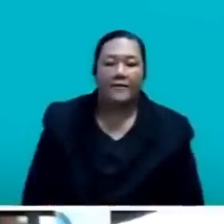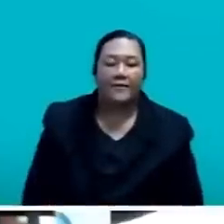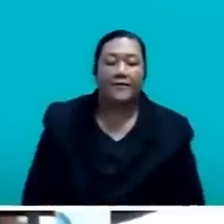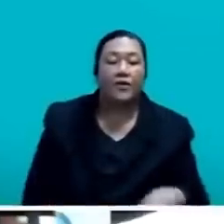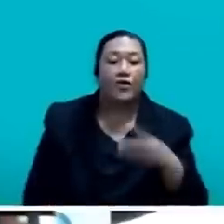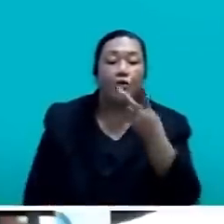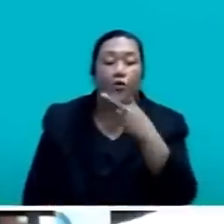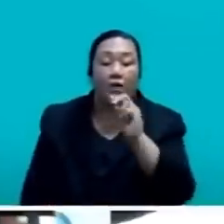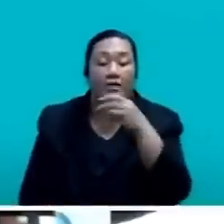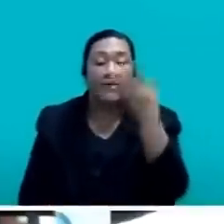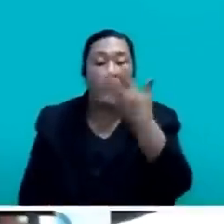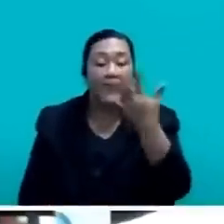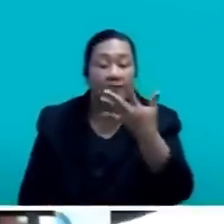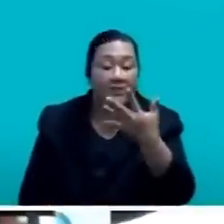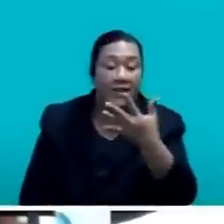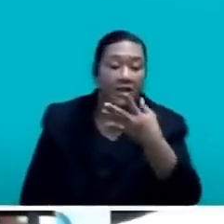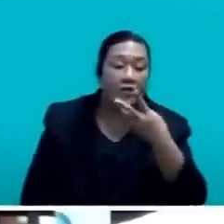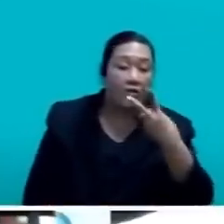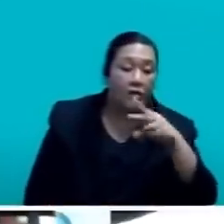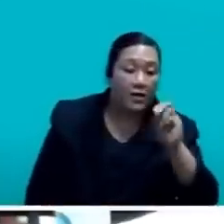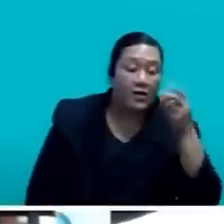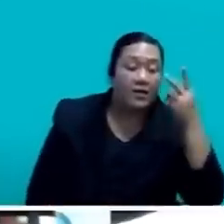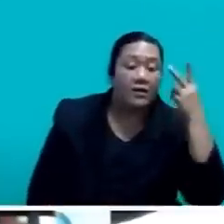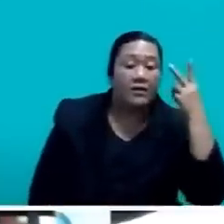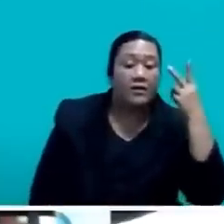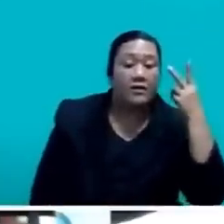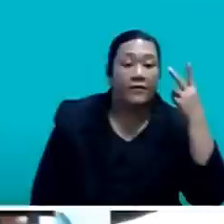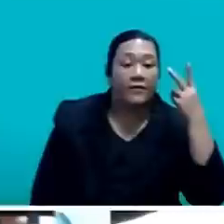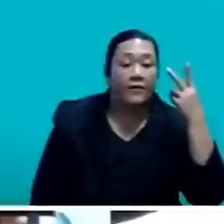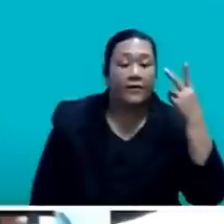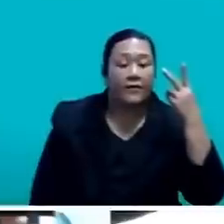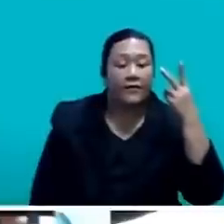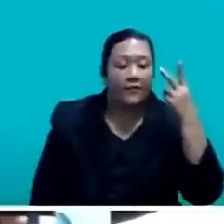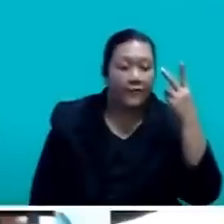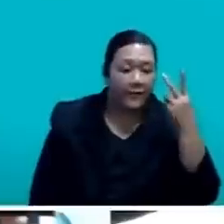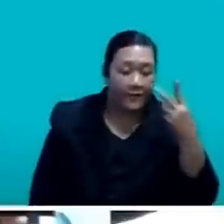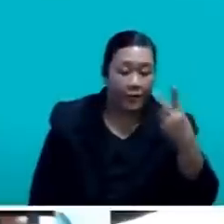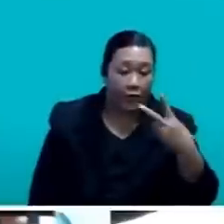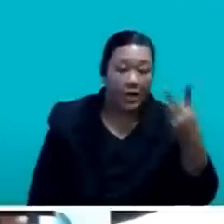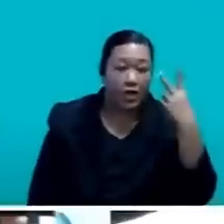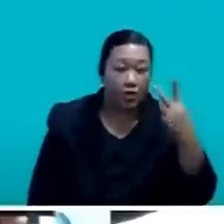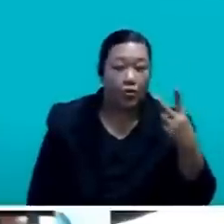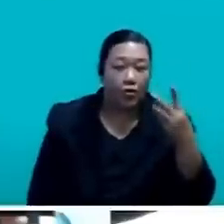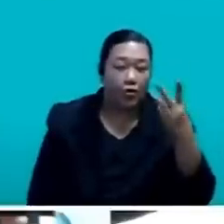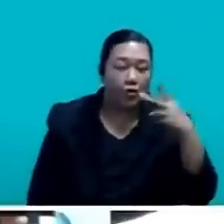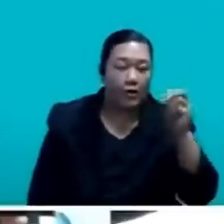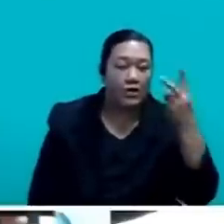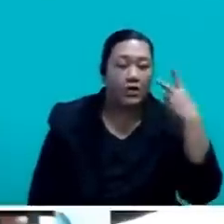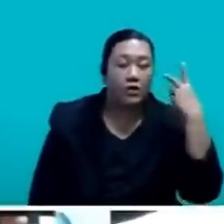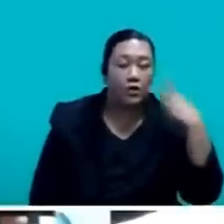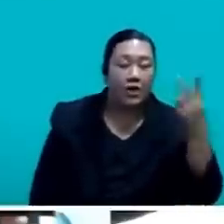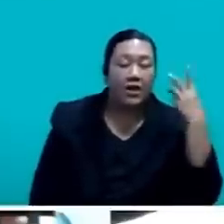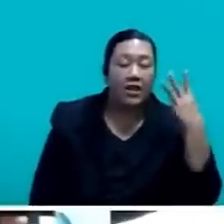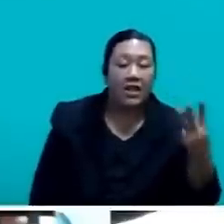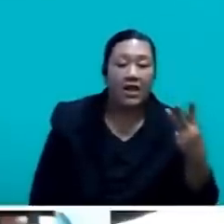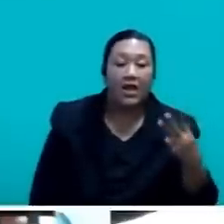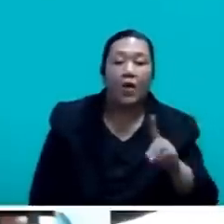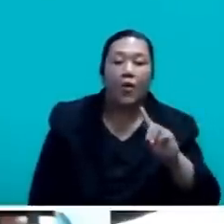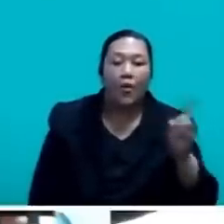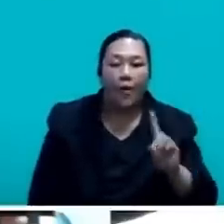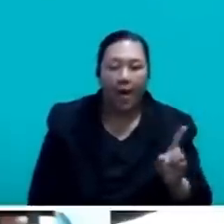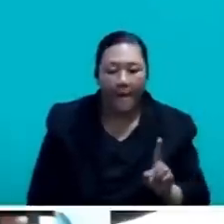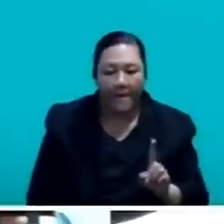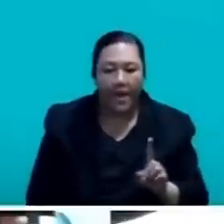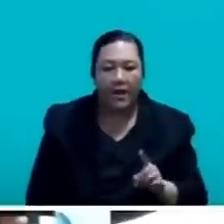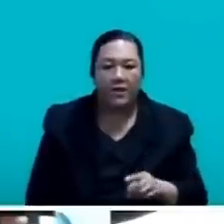to 2022-2023 by a whopping close to $5 billion of